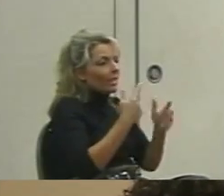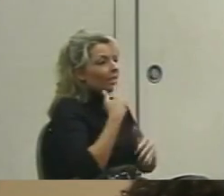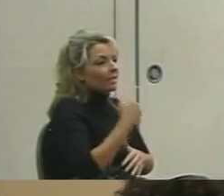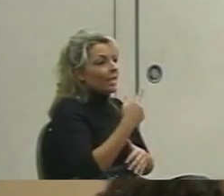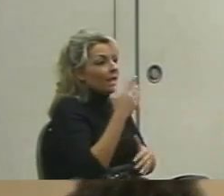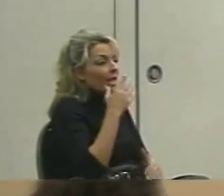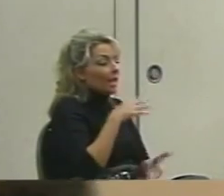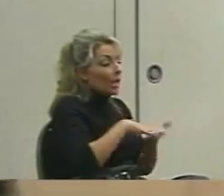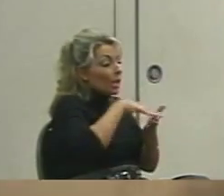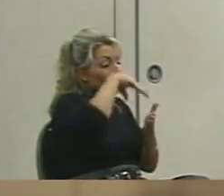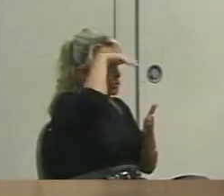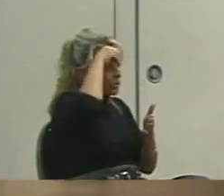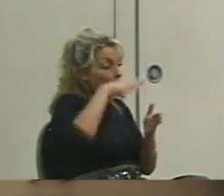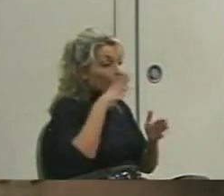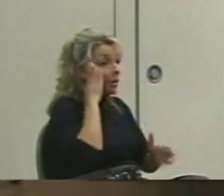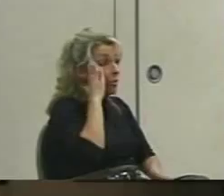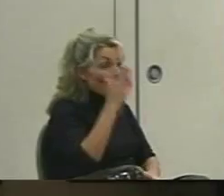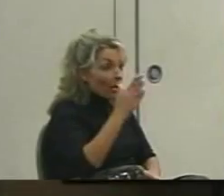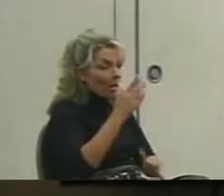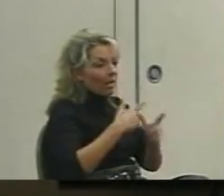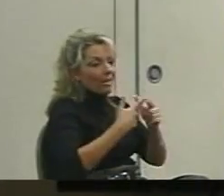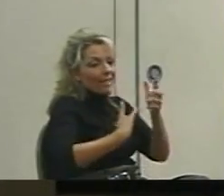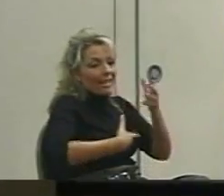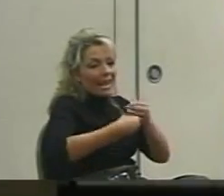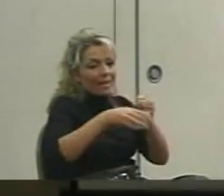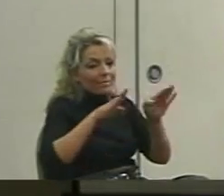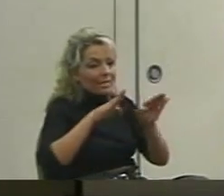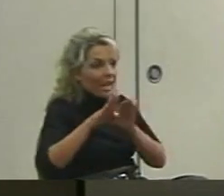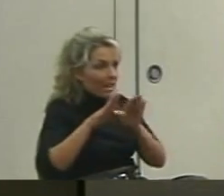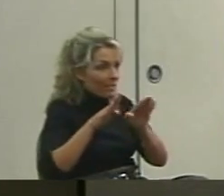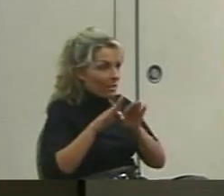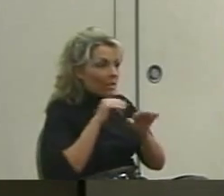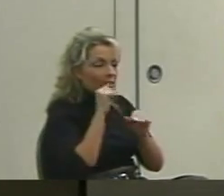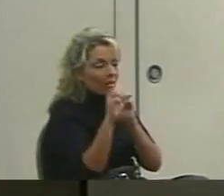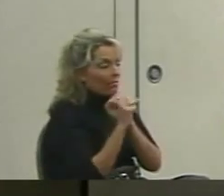will and then put the behavior. All other stuff just makes them longer.